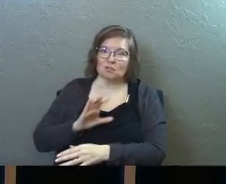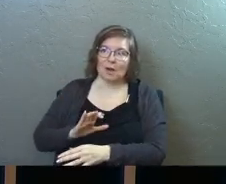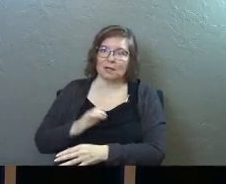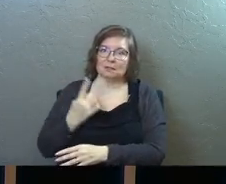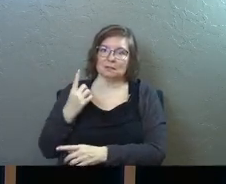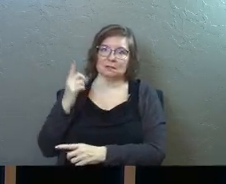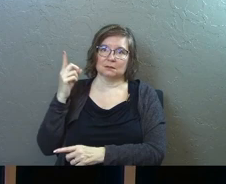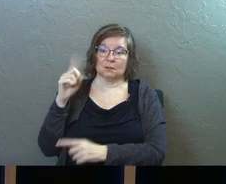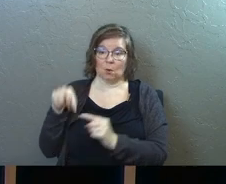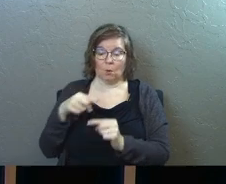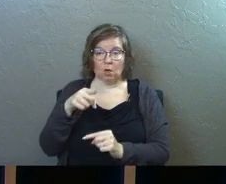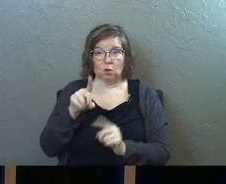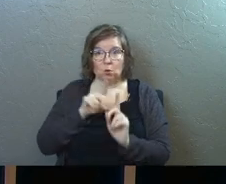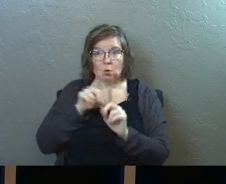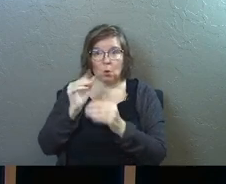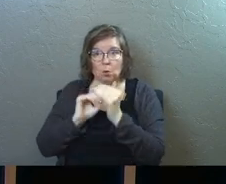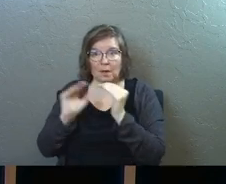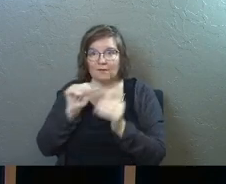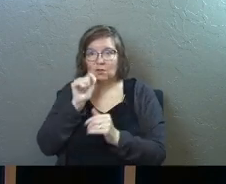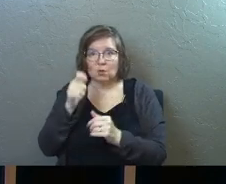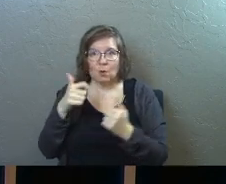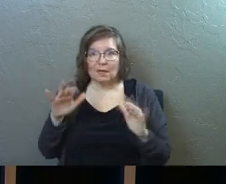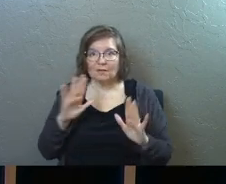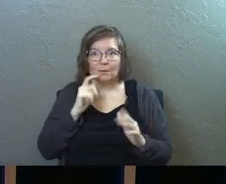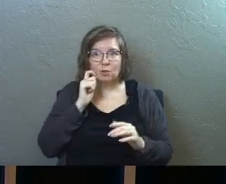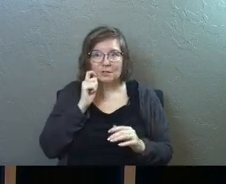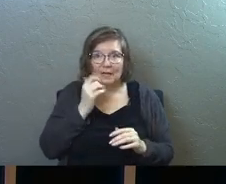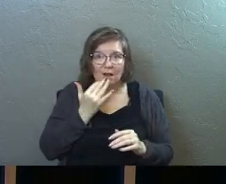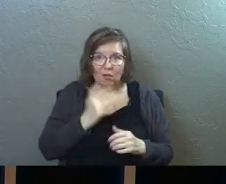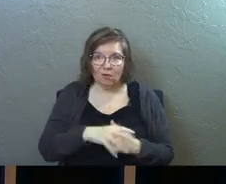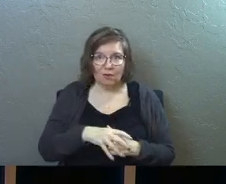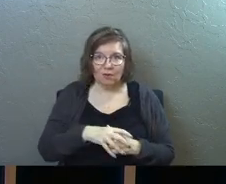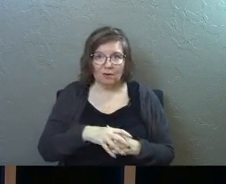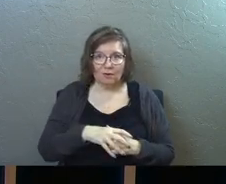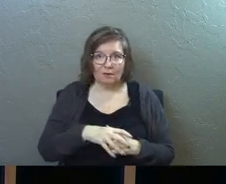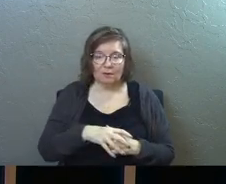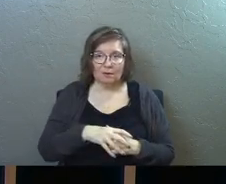when you go to heaven you do not give up your skin color